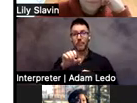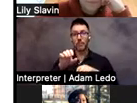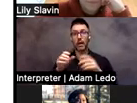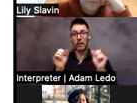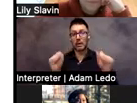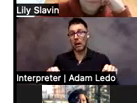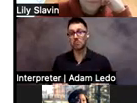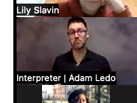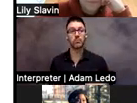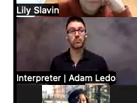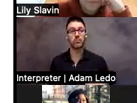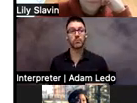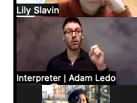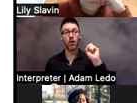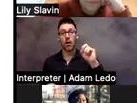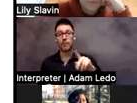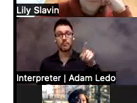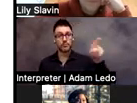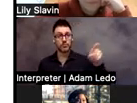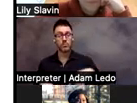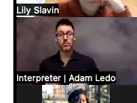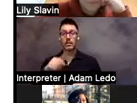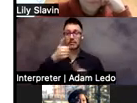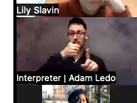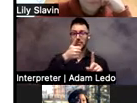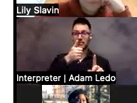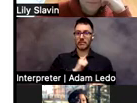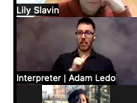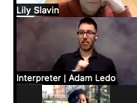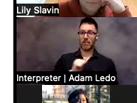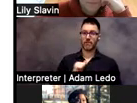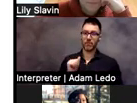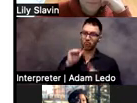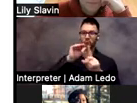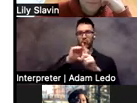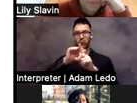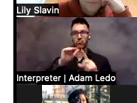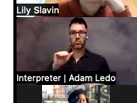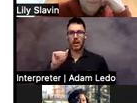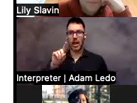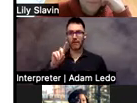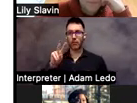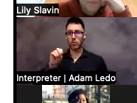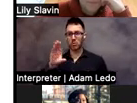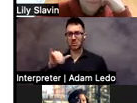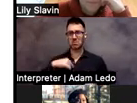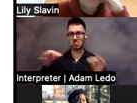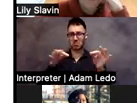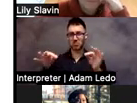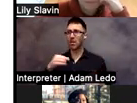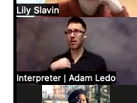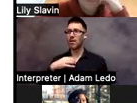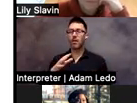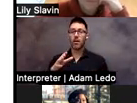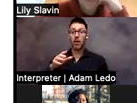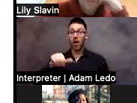And then I just have to talk about self-advocacy because I don't think it's okay that somebody else is always speaking for